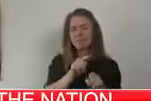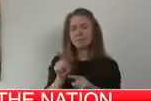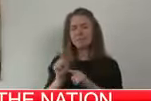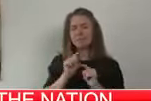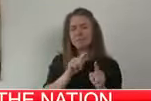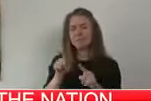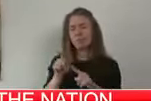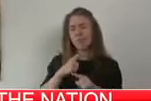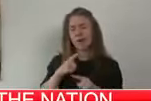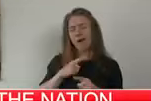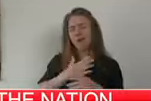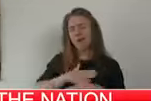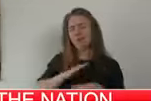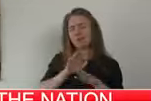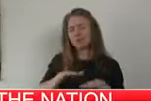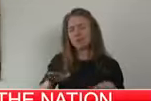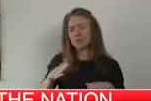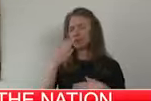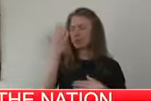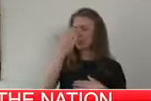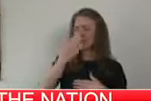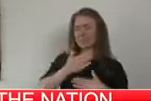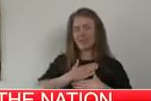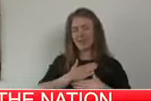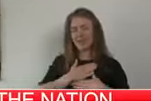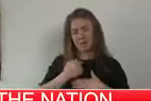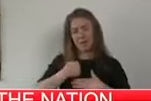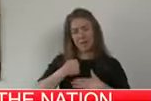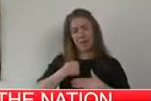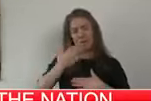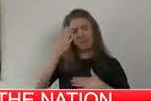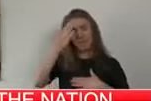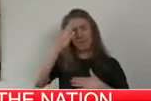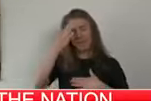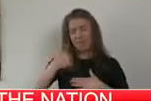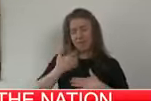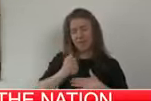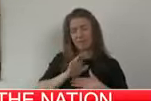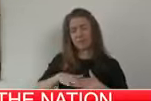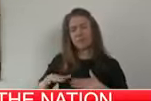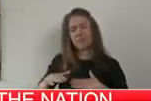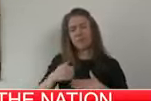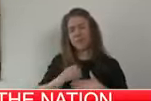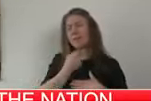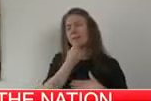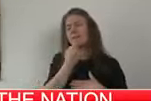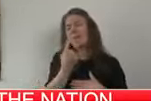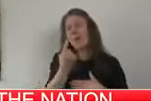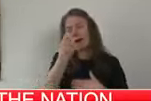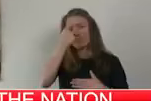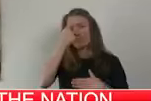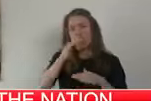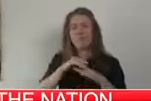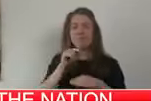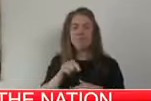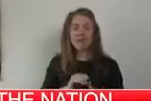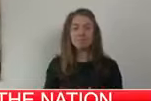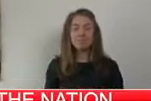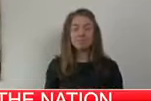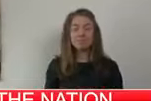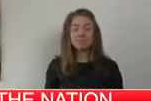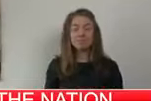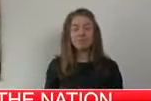and children safe. As a mum, I can assure you this is my key consideration. Finally,